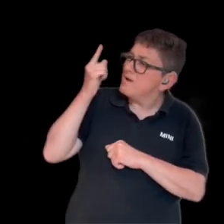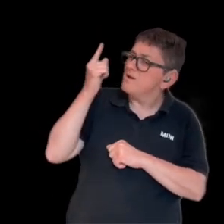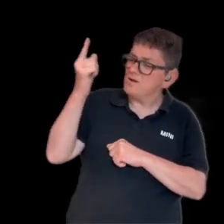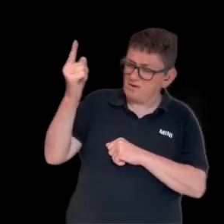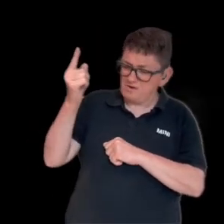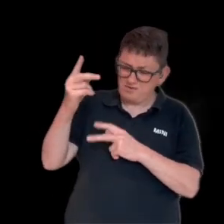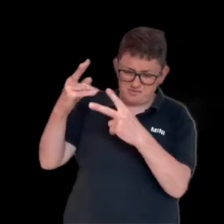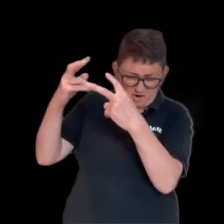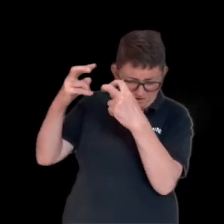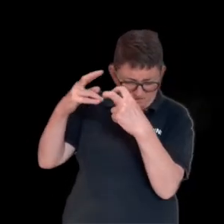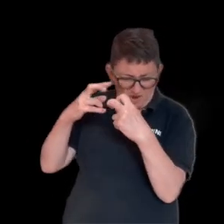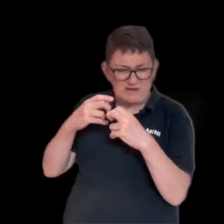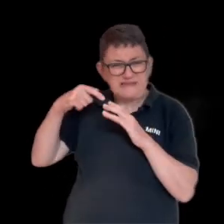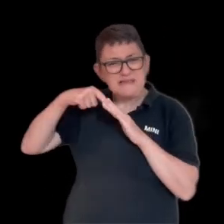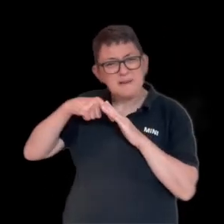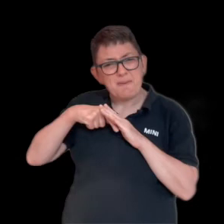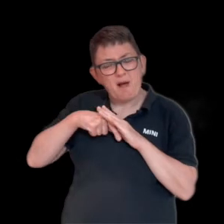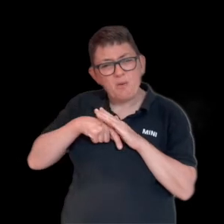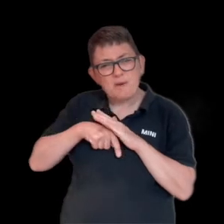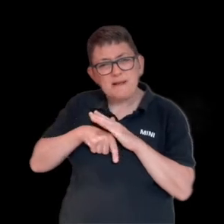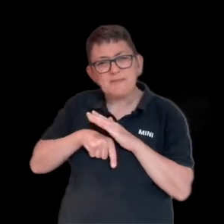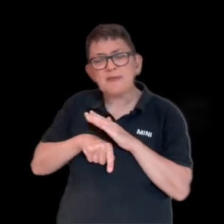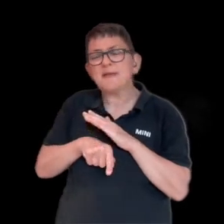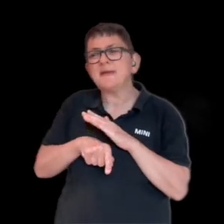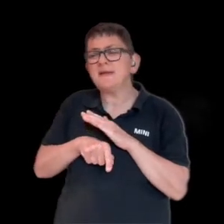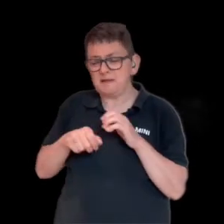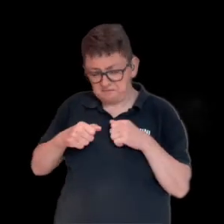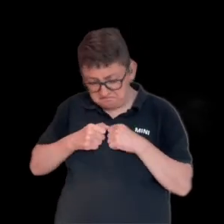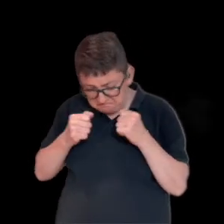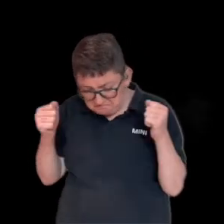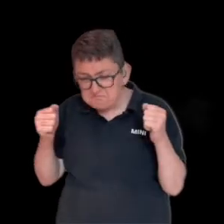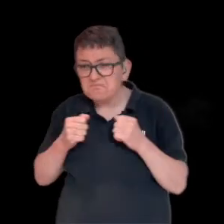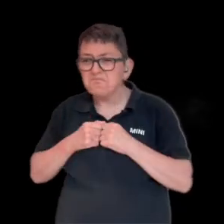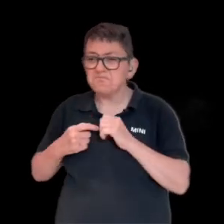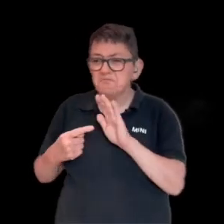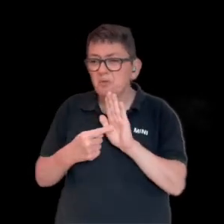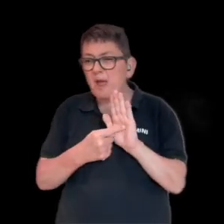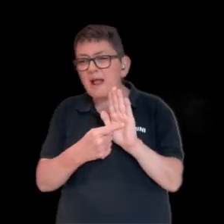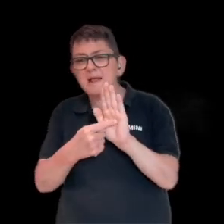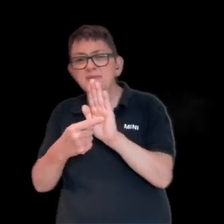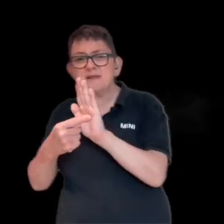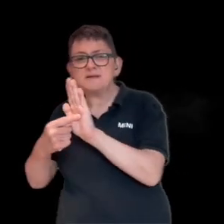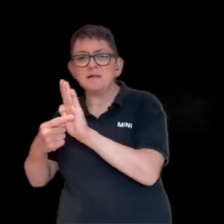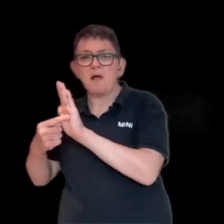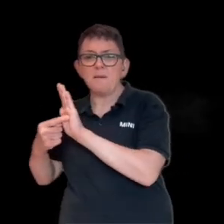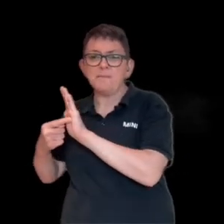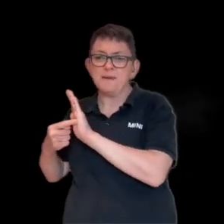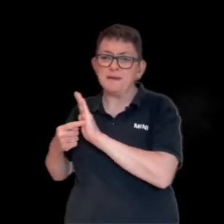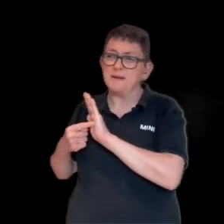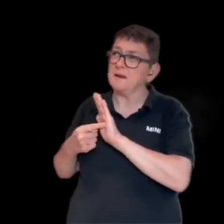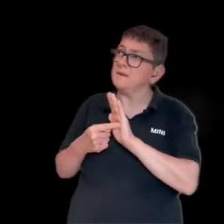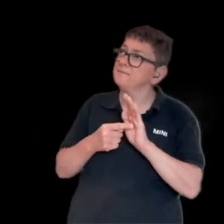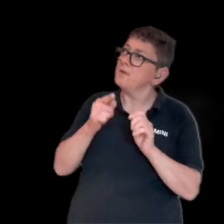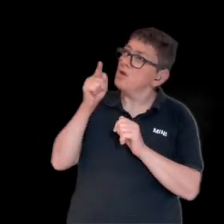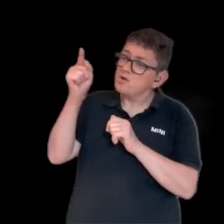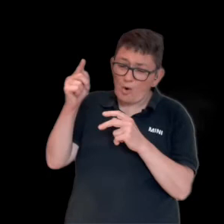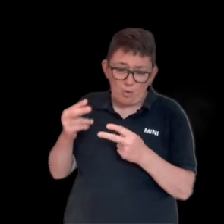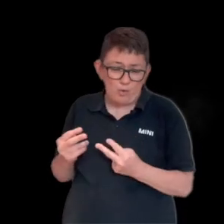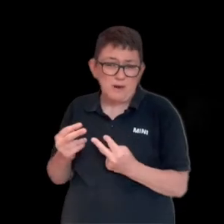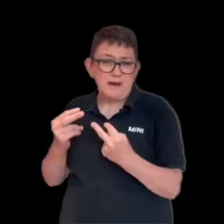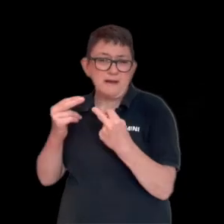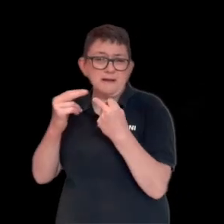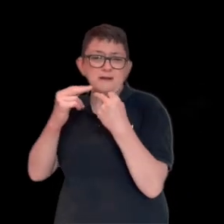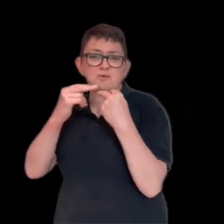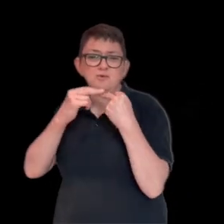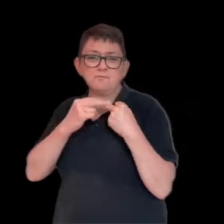You search much deeper within, through the way things appear, you're